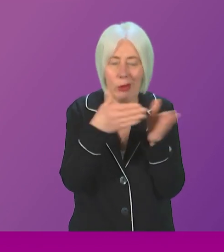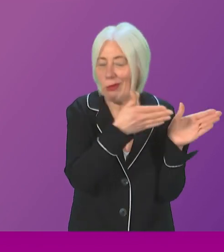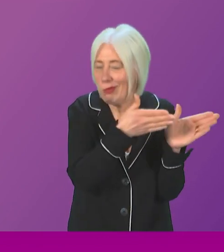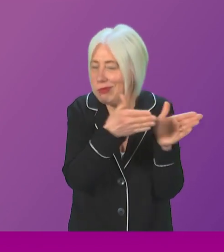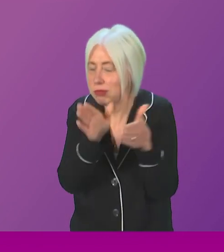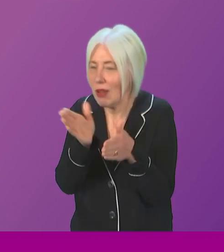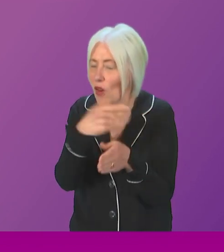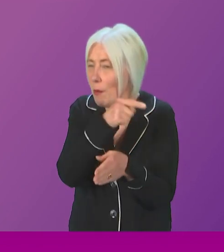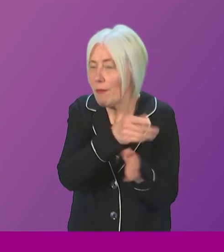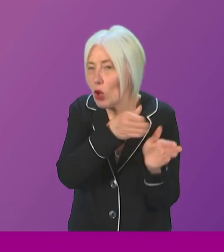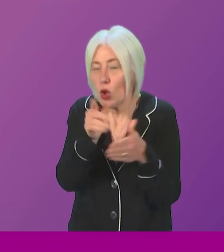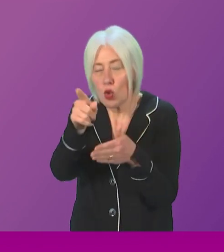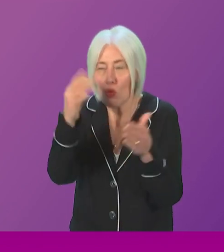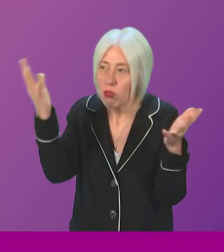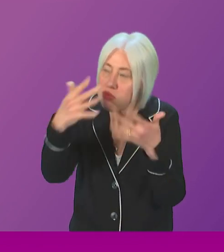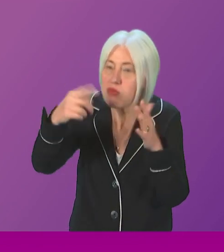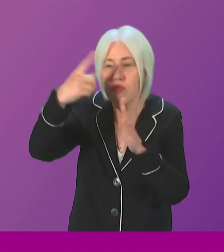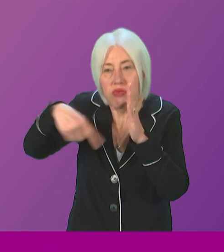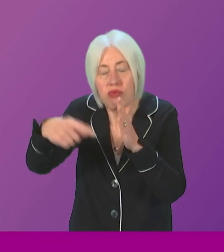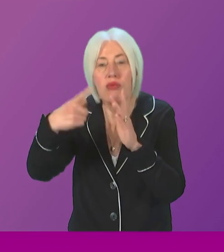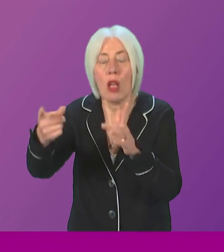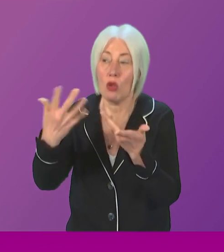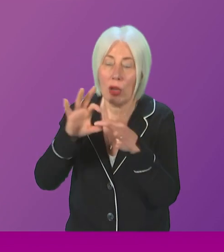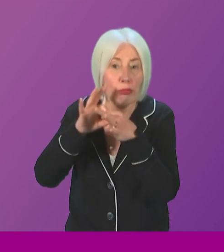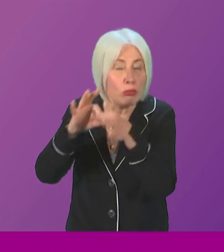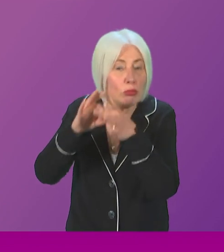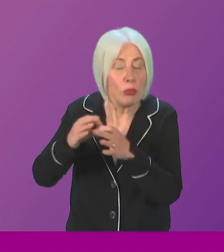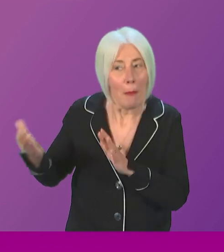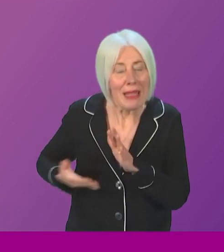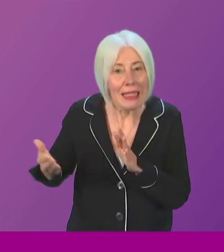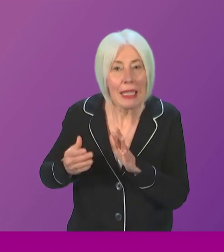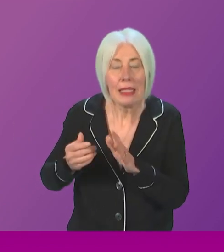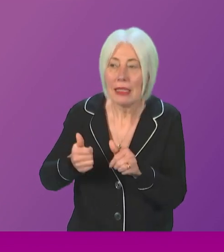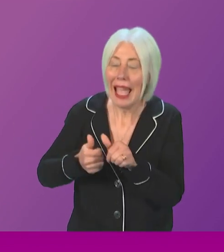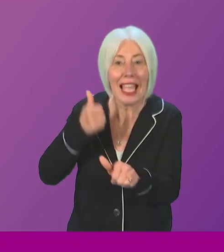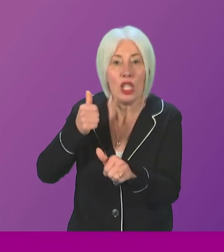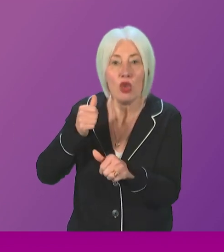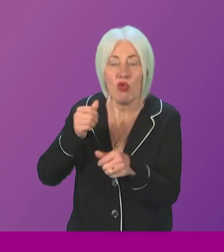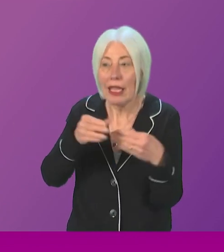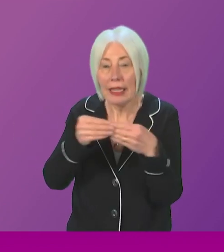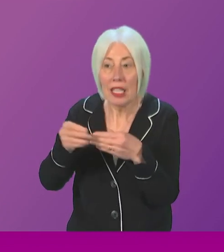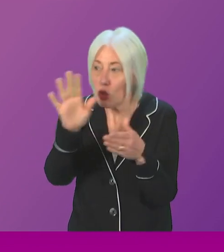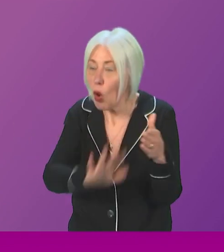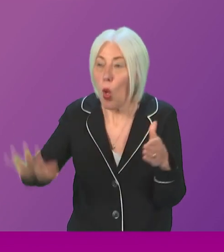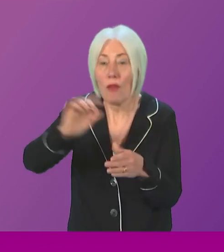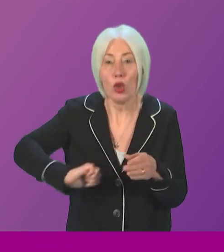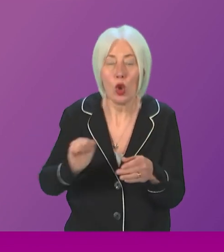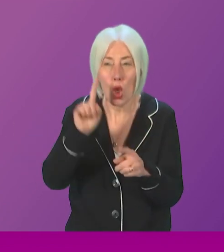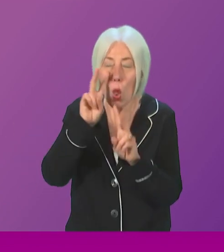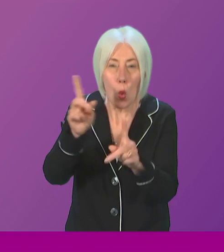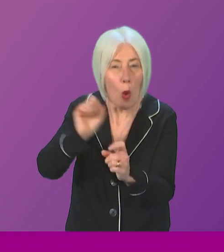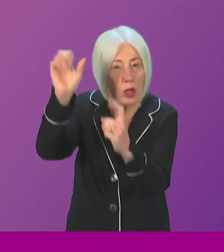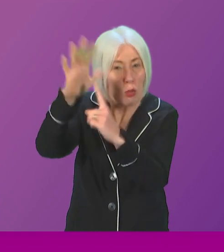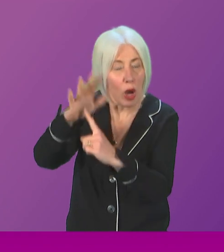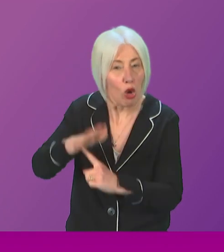planned as part of an extensive programme of engagement with business and industry leaders across all of Scotland's sectors to identify those priority